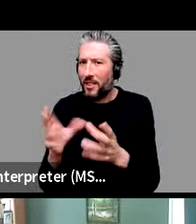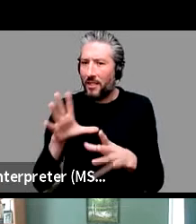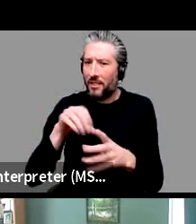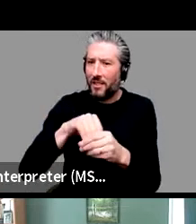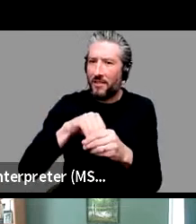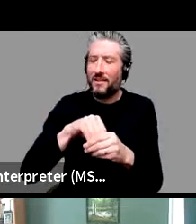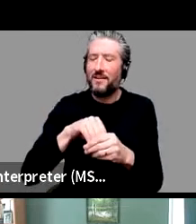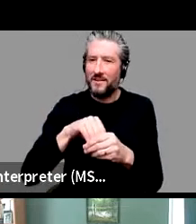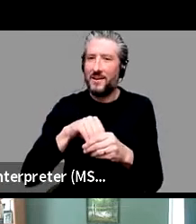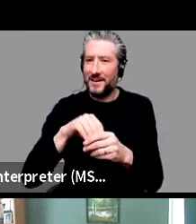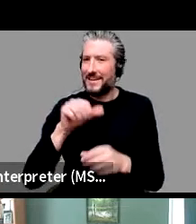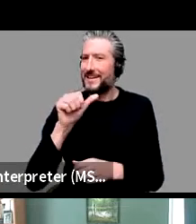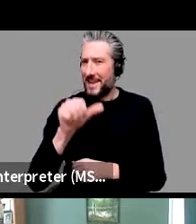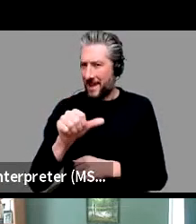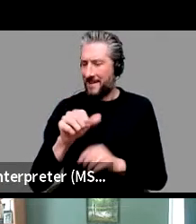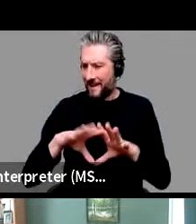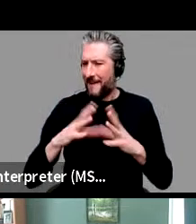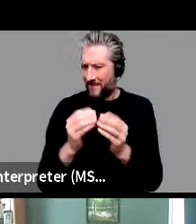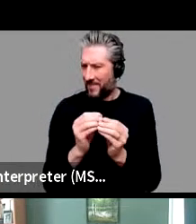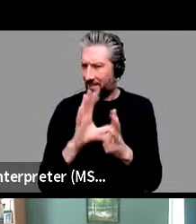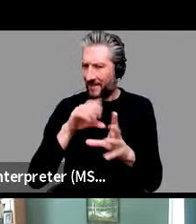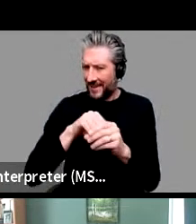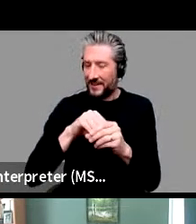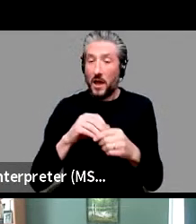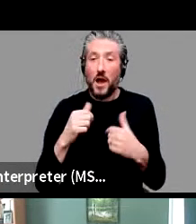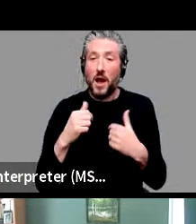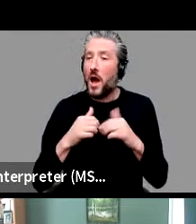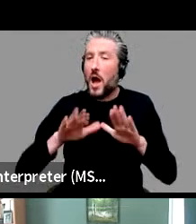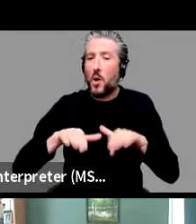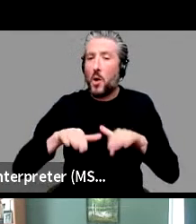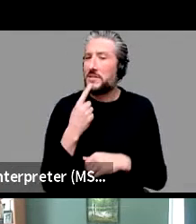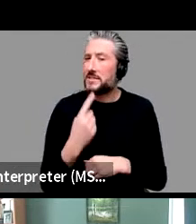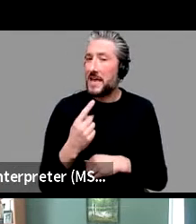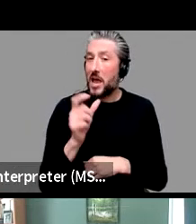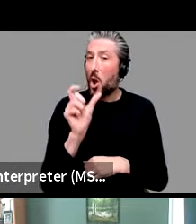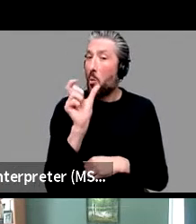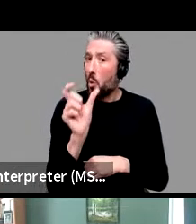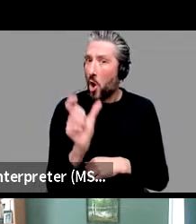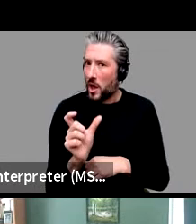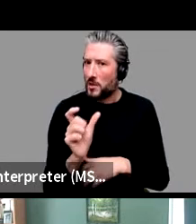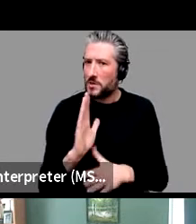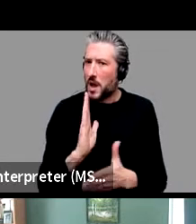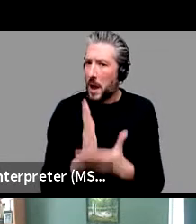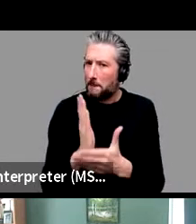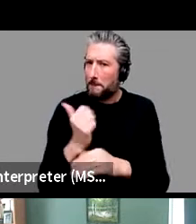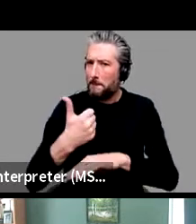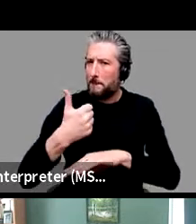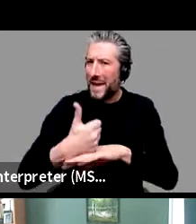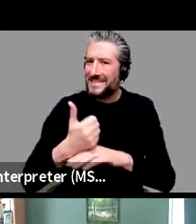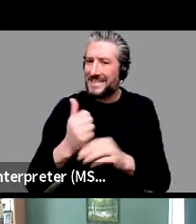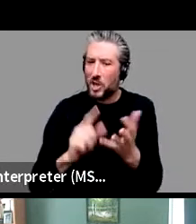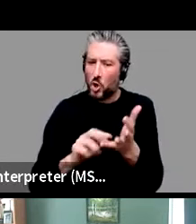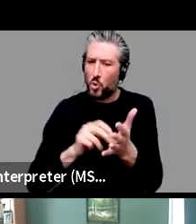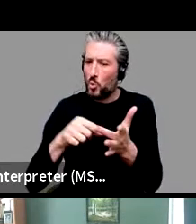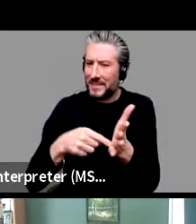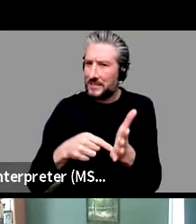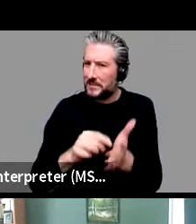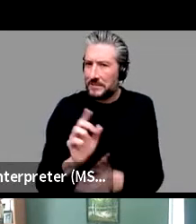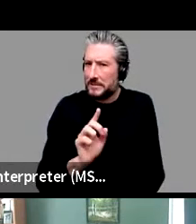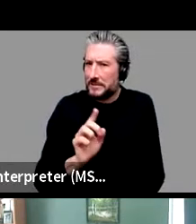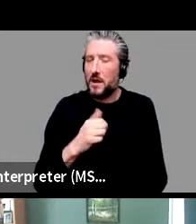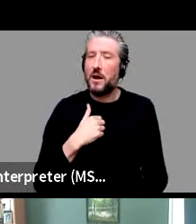Um, yeah. And, and I wouldn't say words are the, are the basic units because we have partially filled words. So,